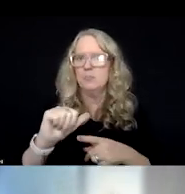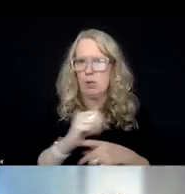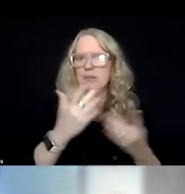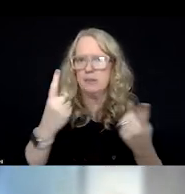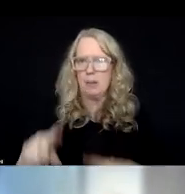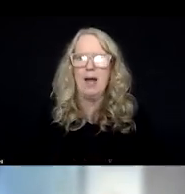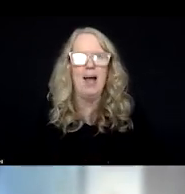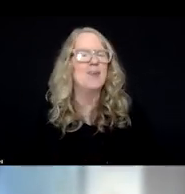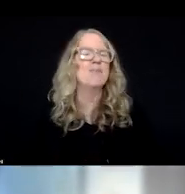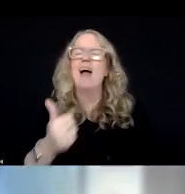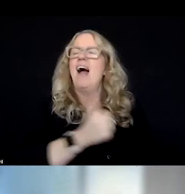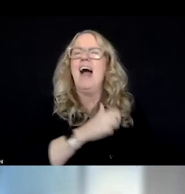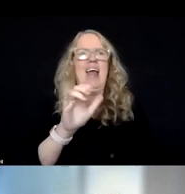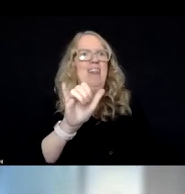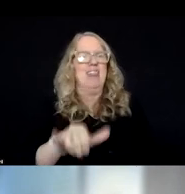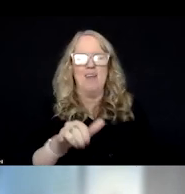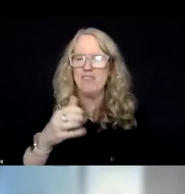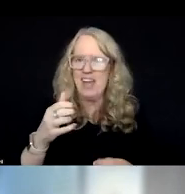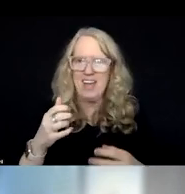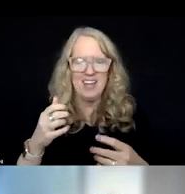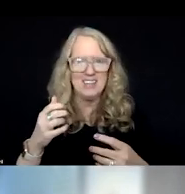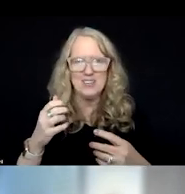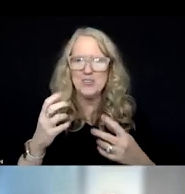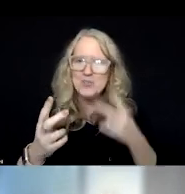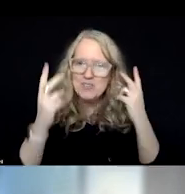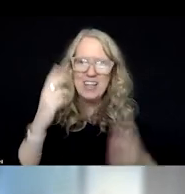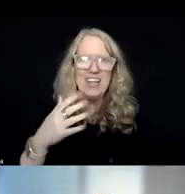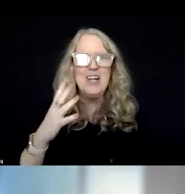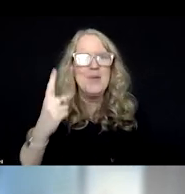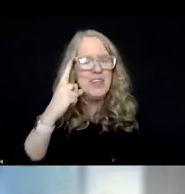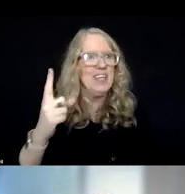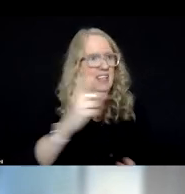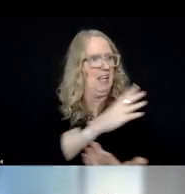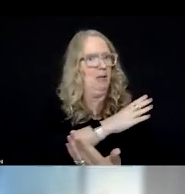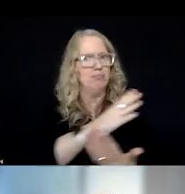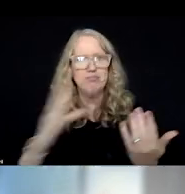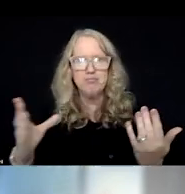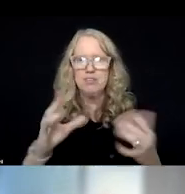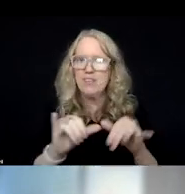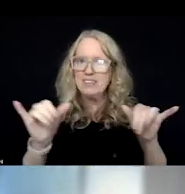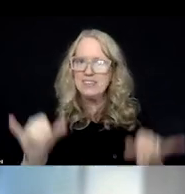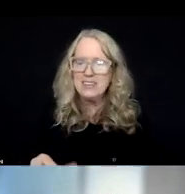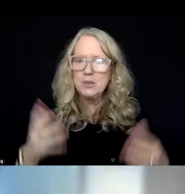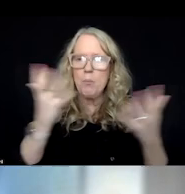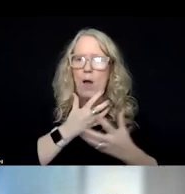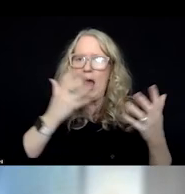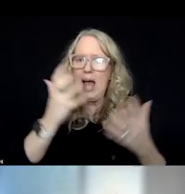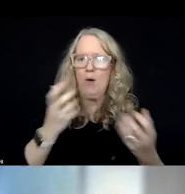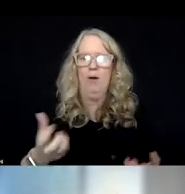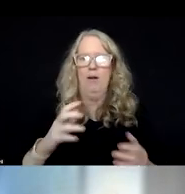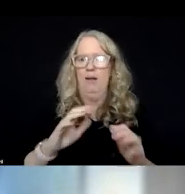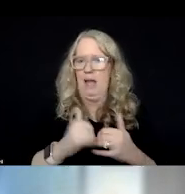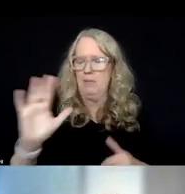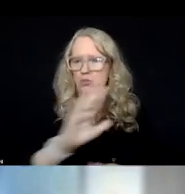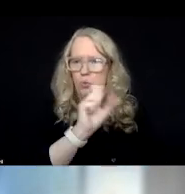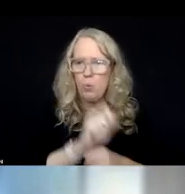I love that reflection of, you know, reflecting how far the system has come, right? How much work you guys have done, but